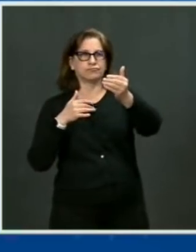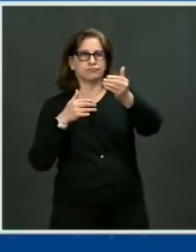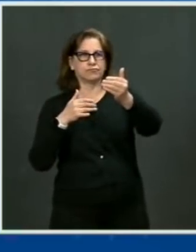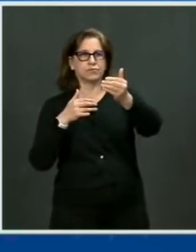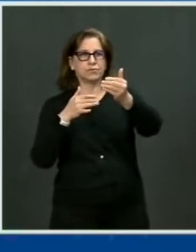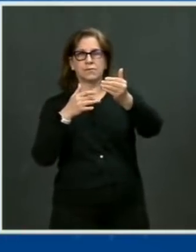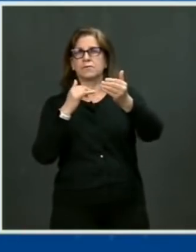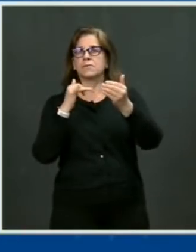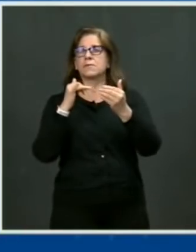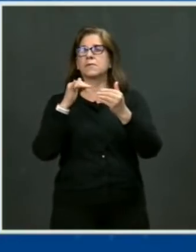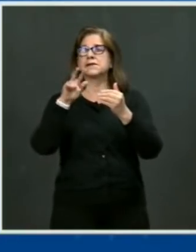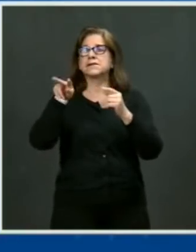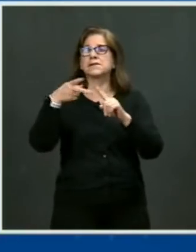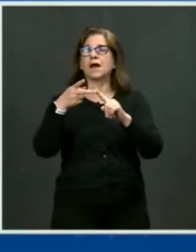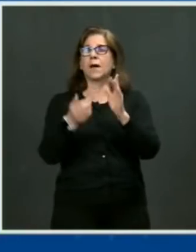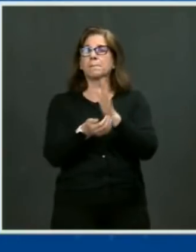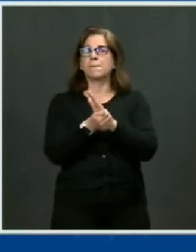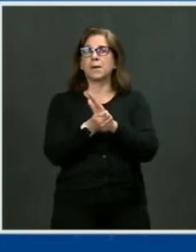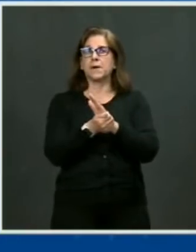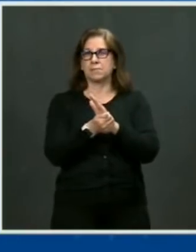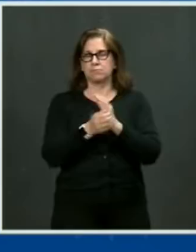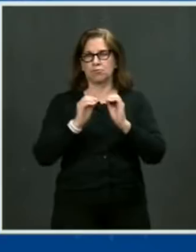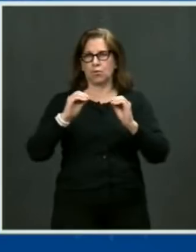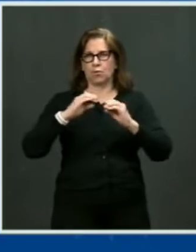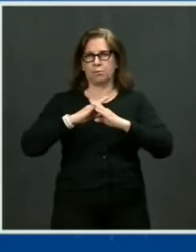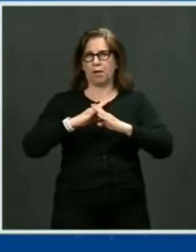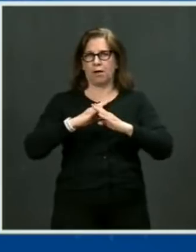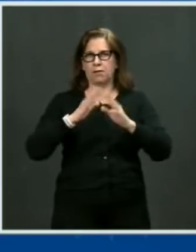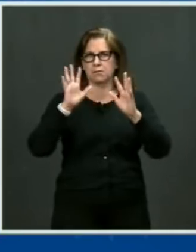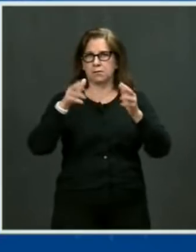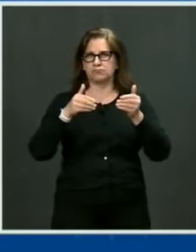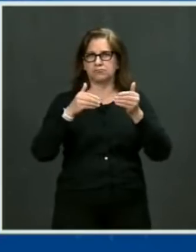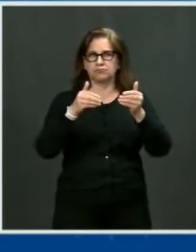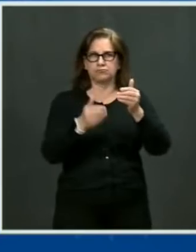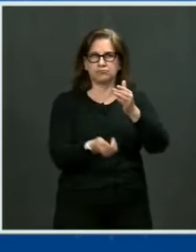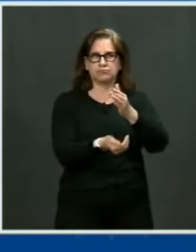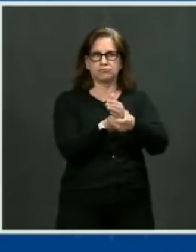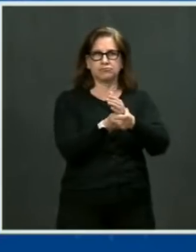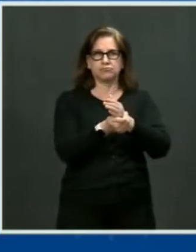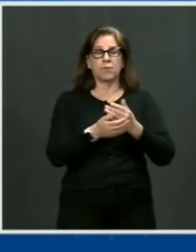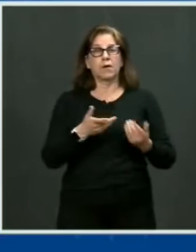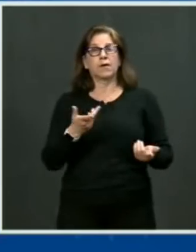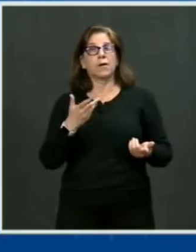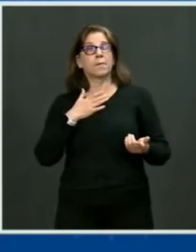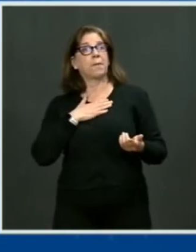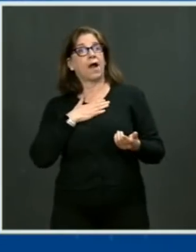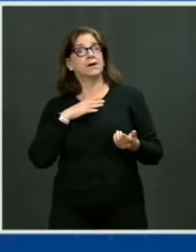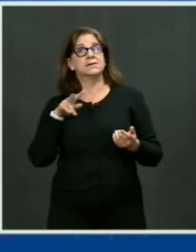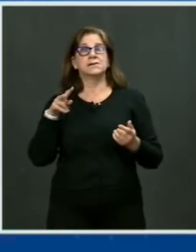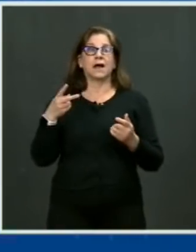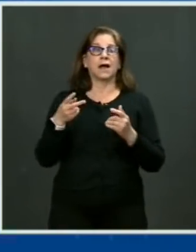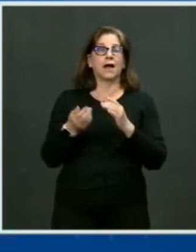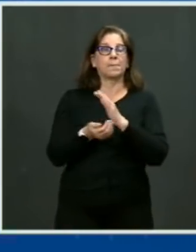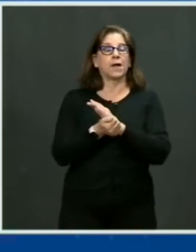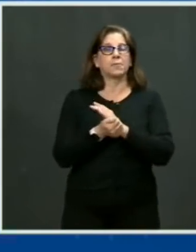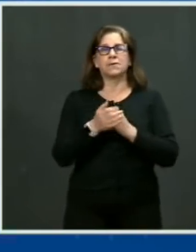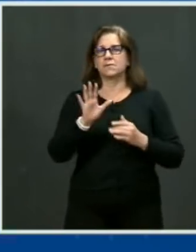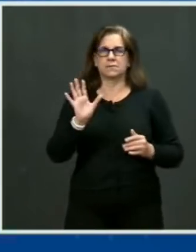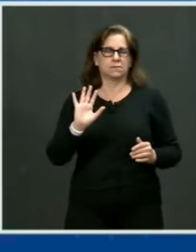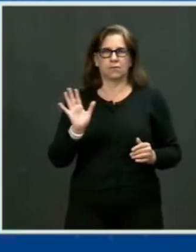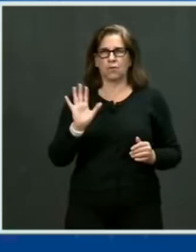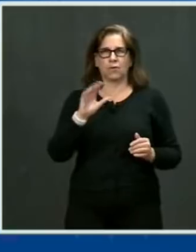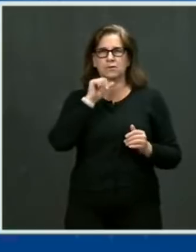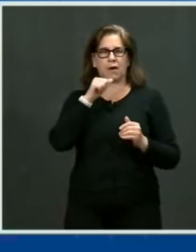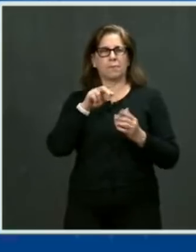There are phony arguments suggesting that these are Second Amendment rights at stake from what we're talking about. But no